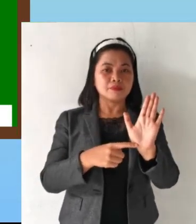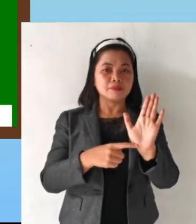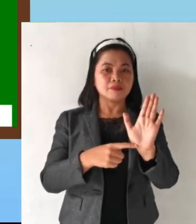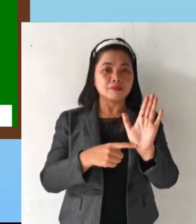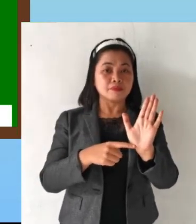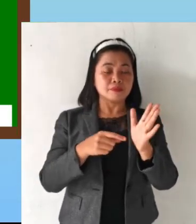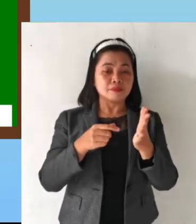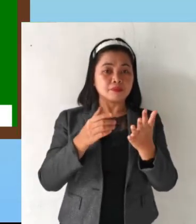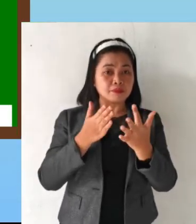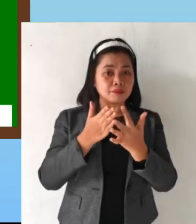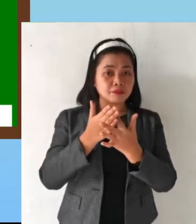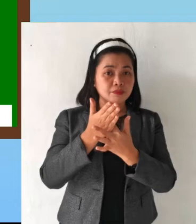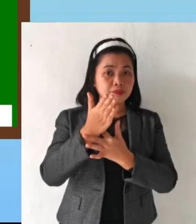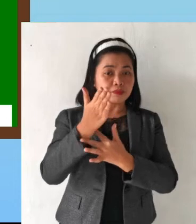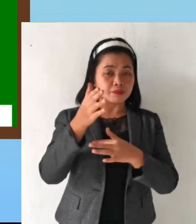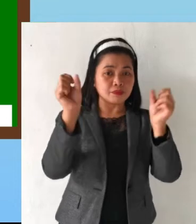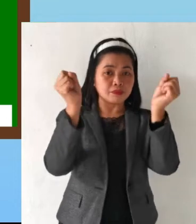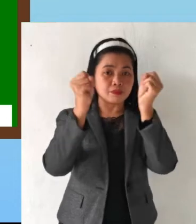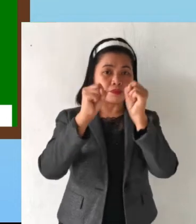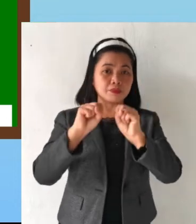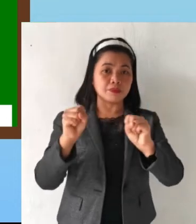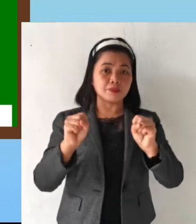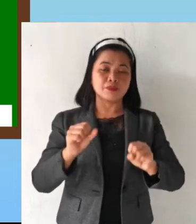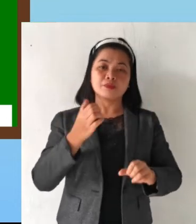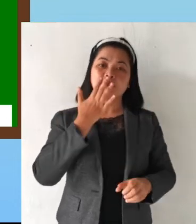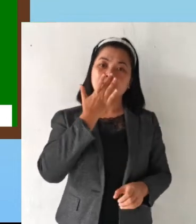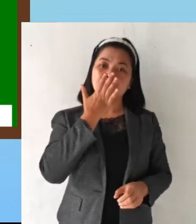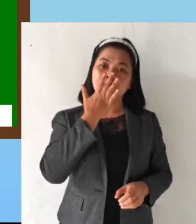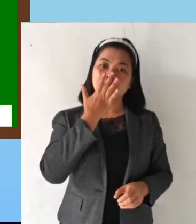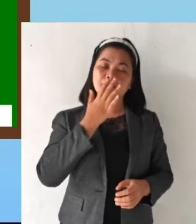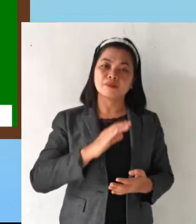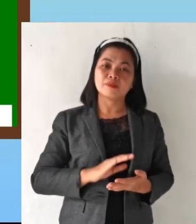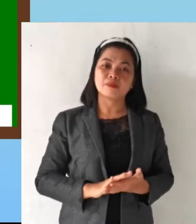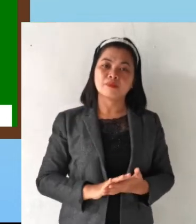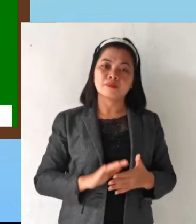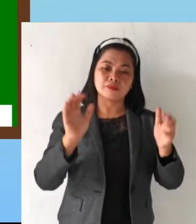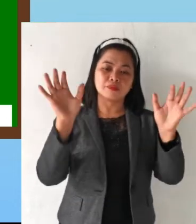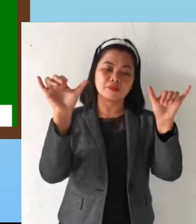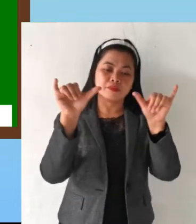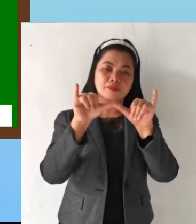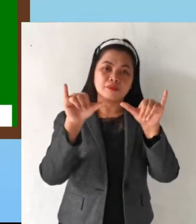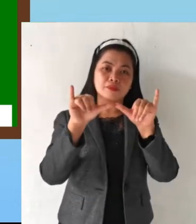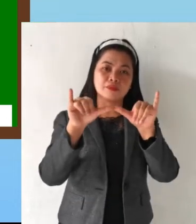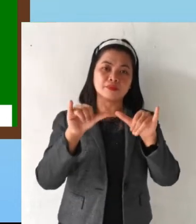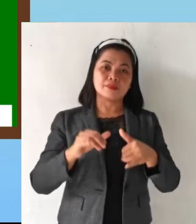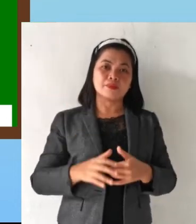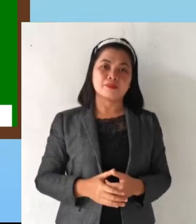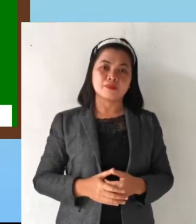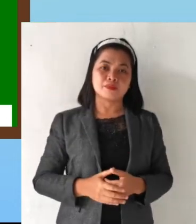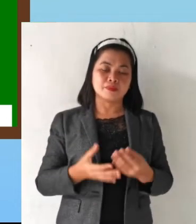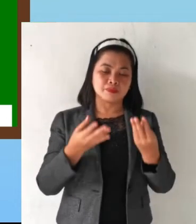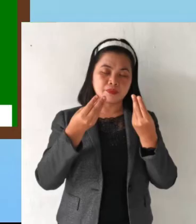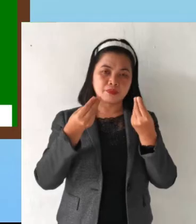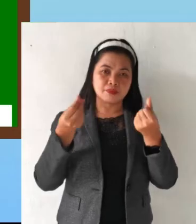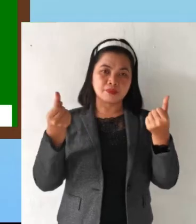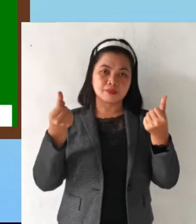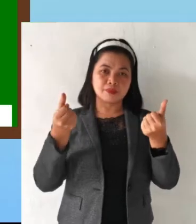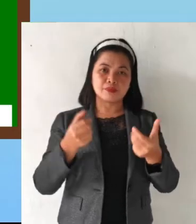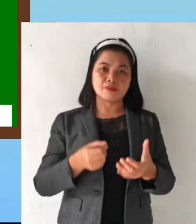its shape color size and texture